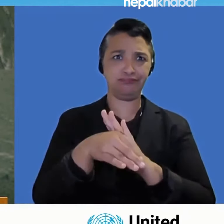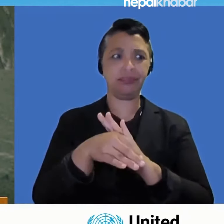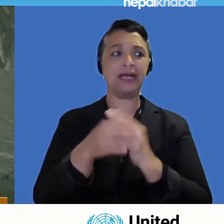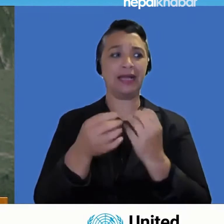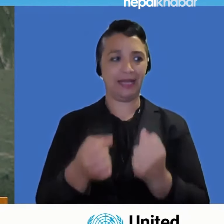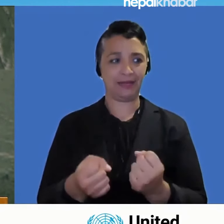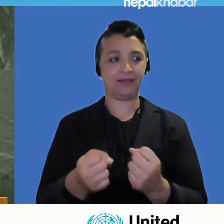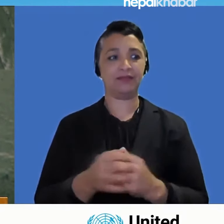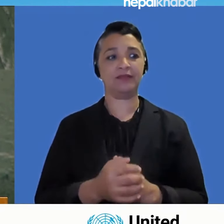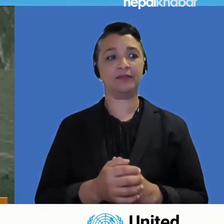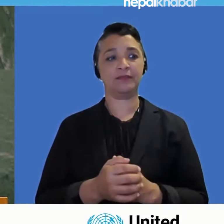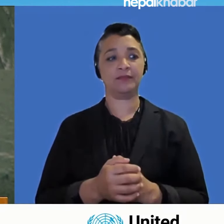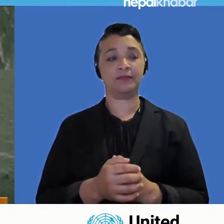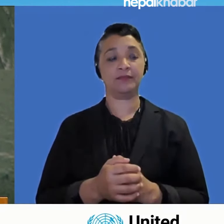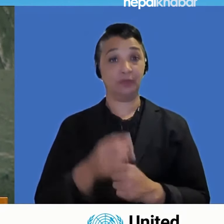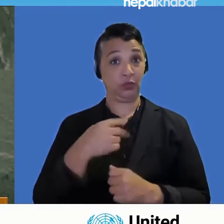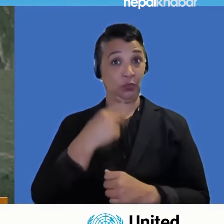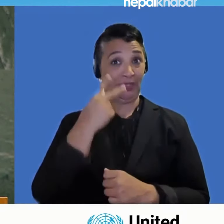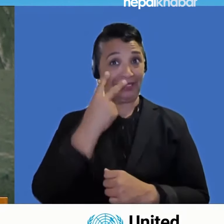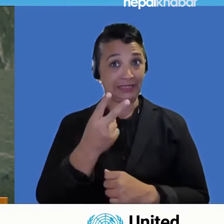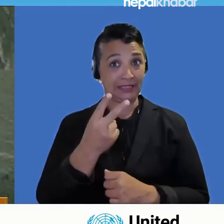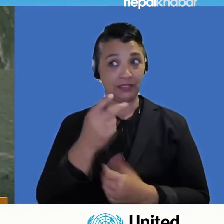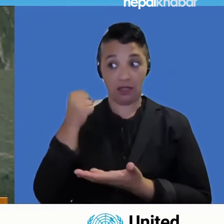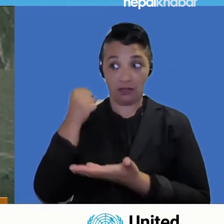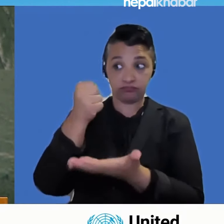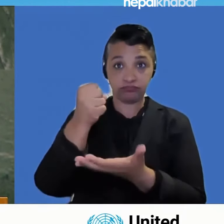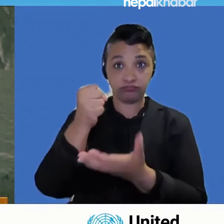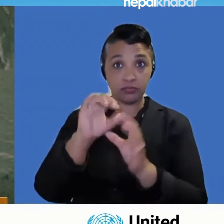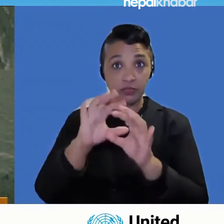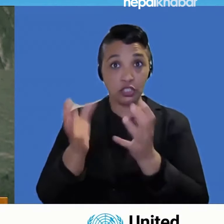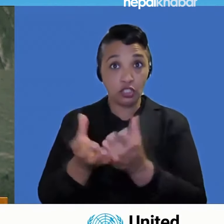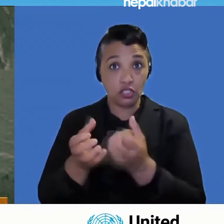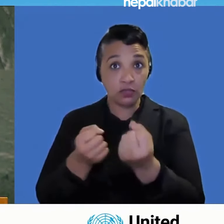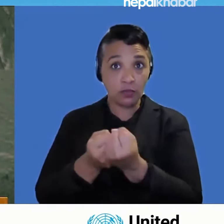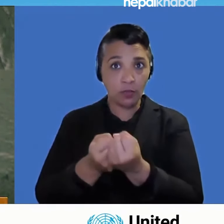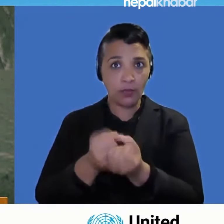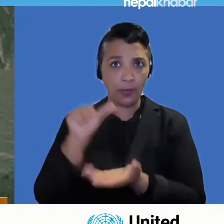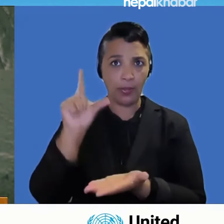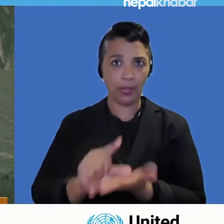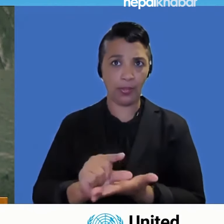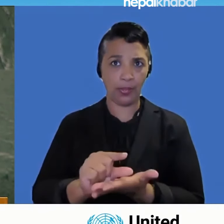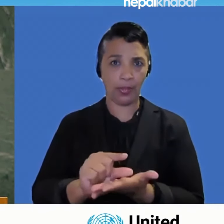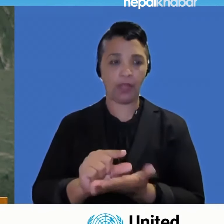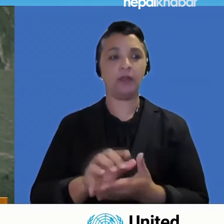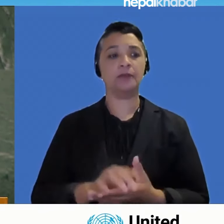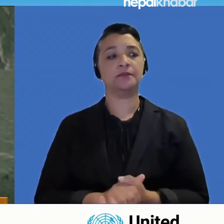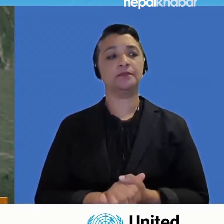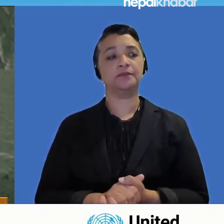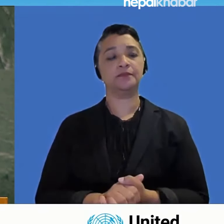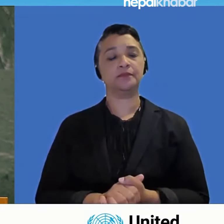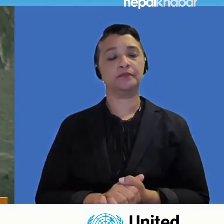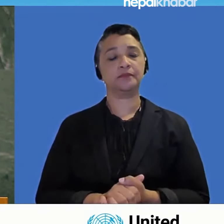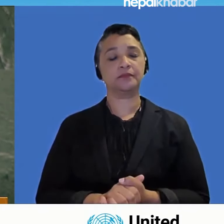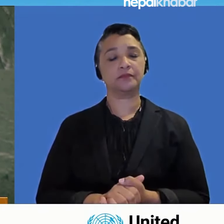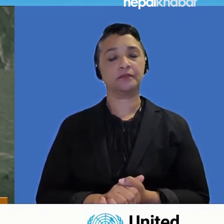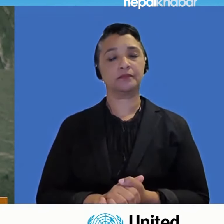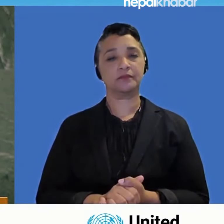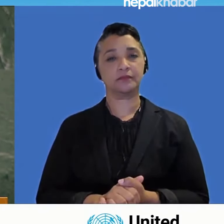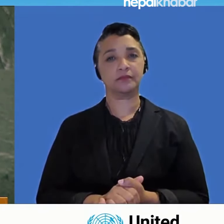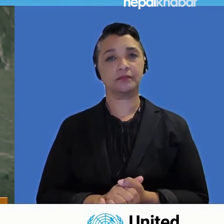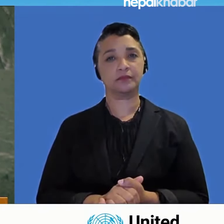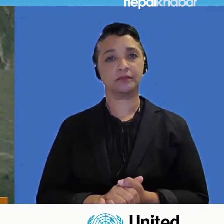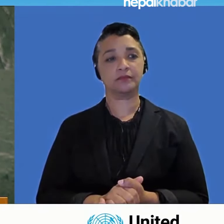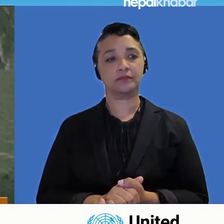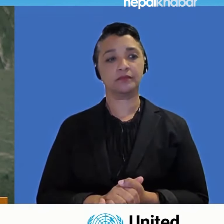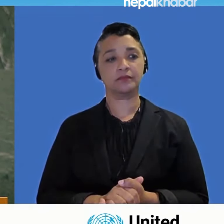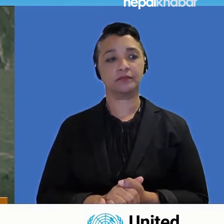Most critically, global financial and trading regimes remain fundamentally unfavourable